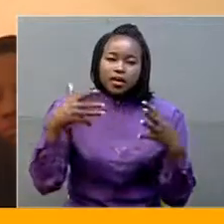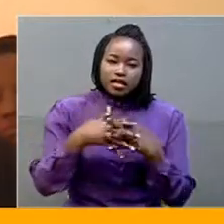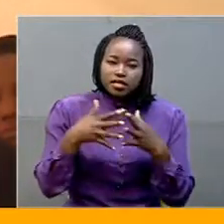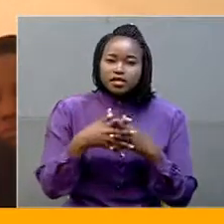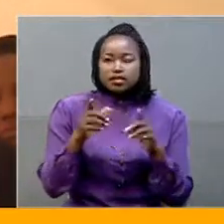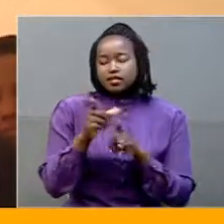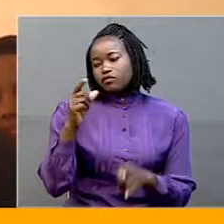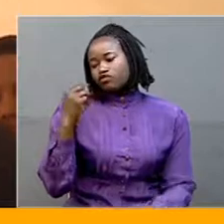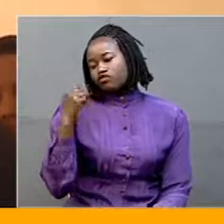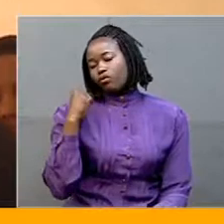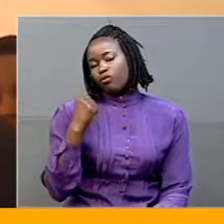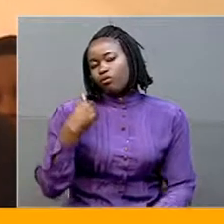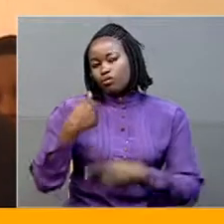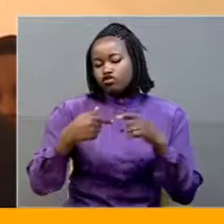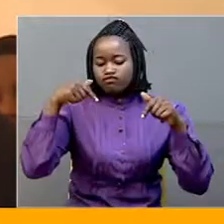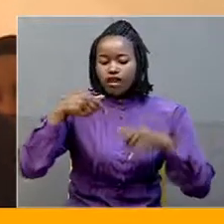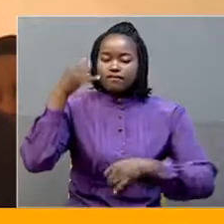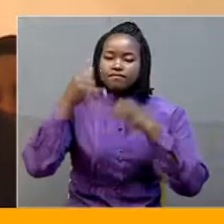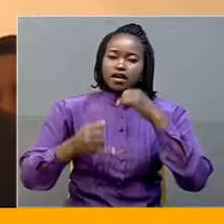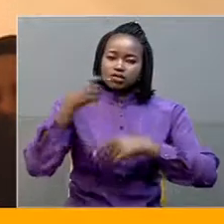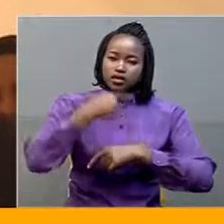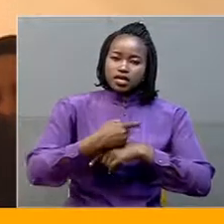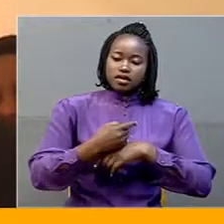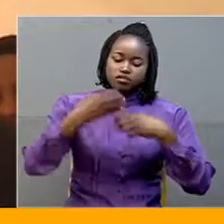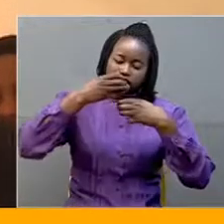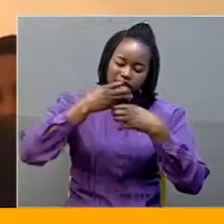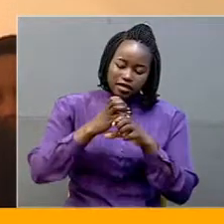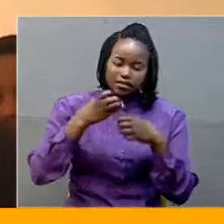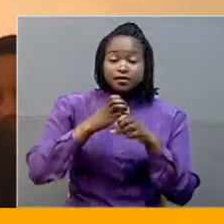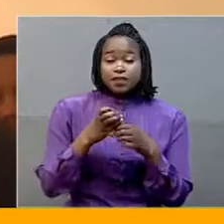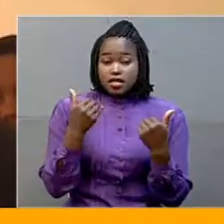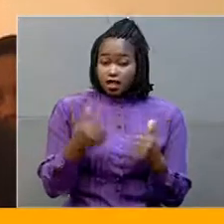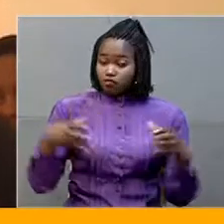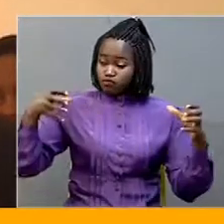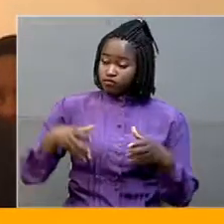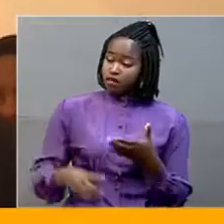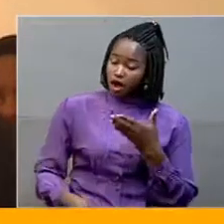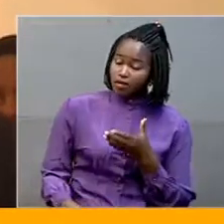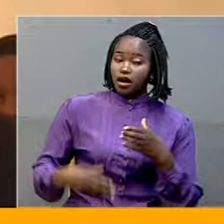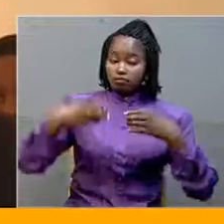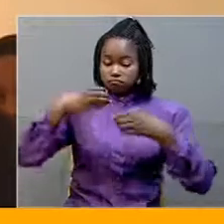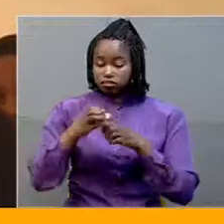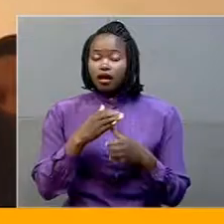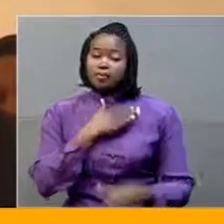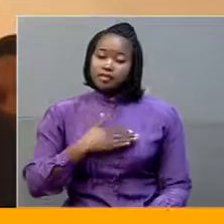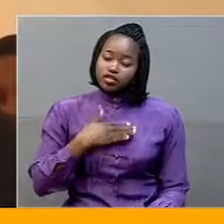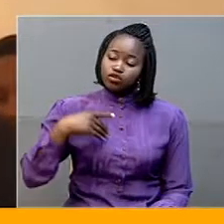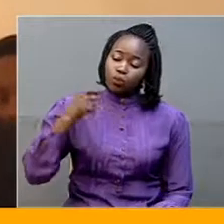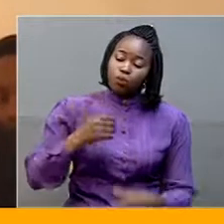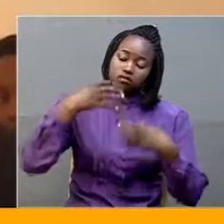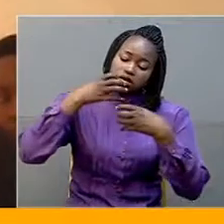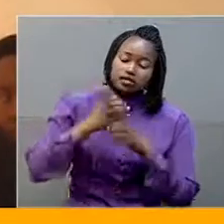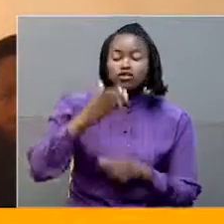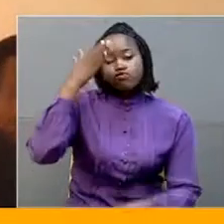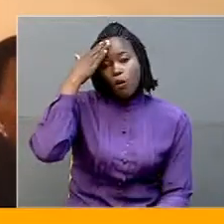and today is the final day of testing. Our testing group is on. Please let's test and be sure of our